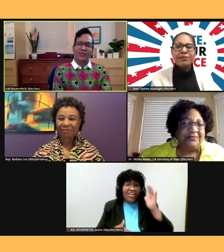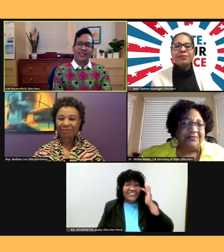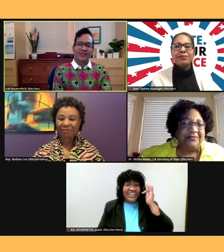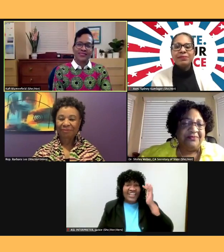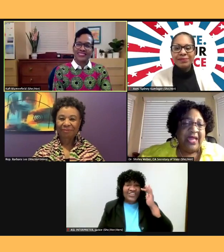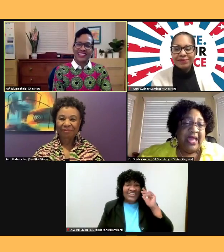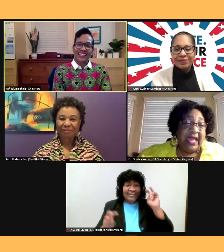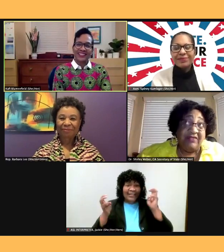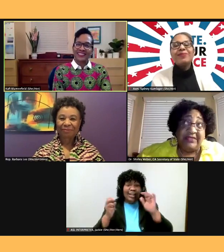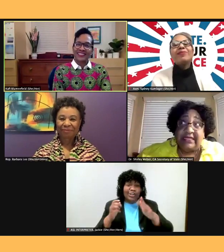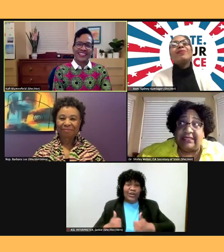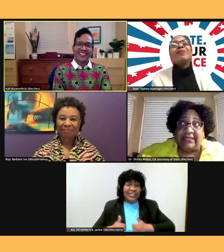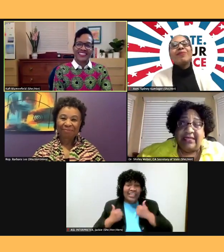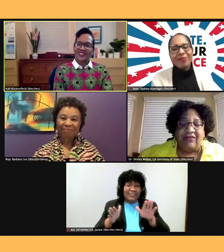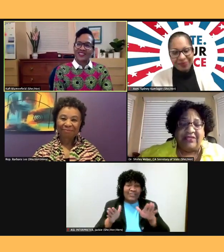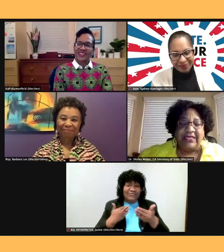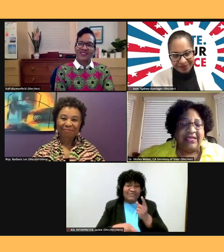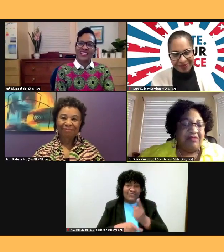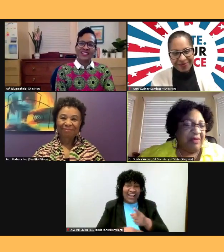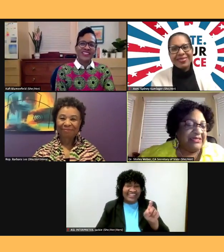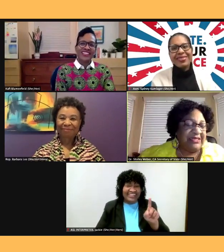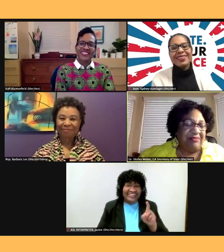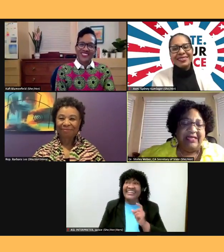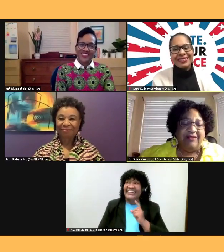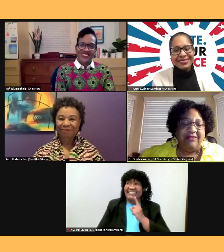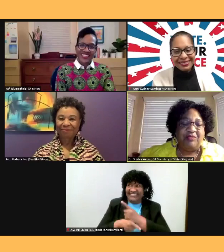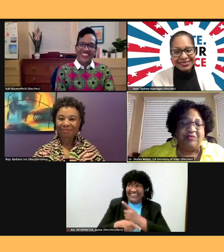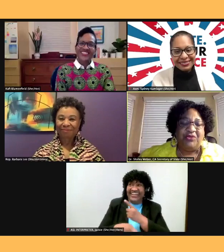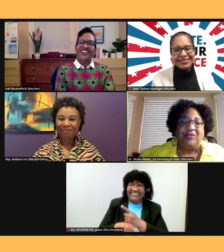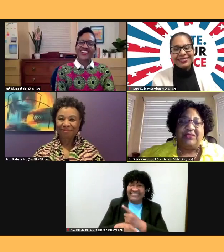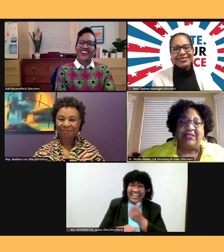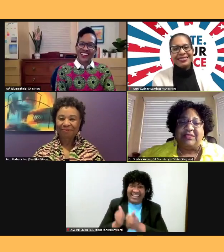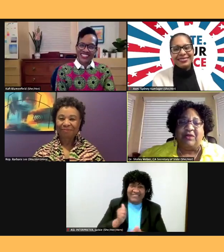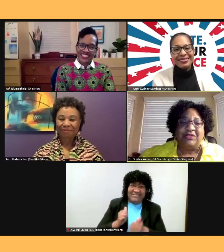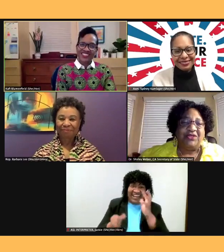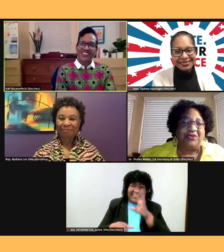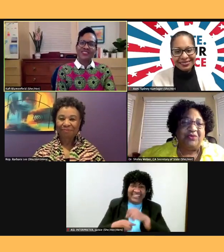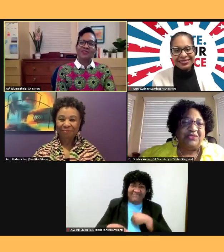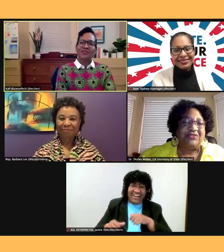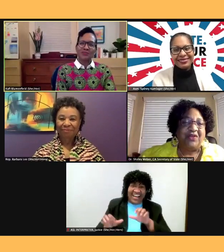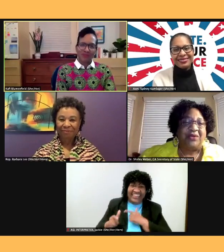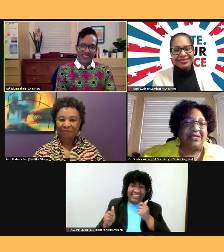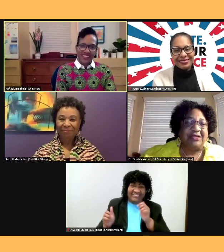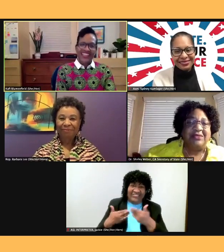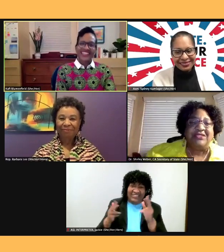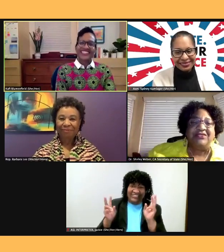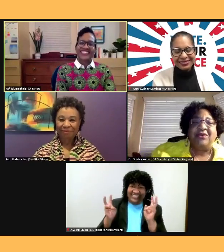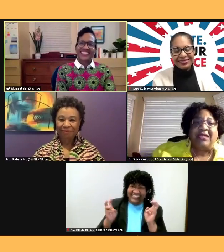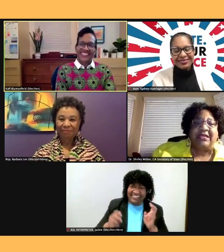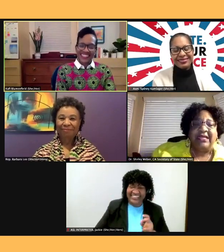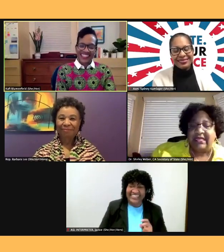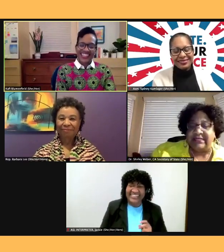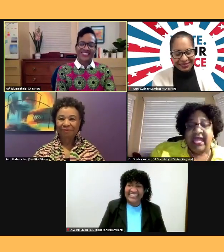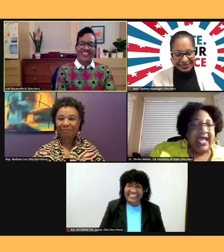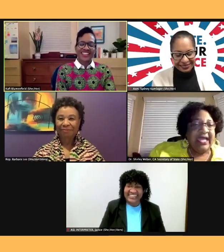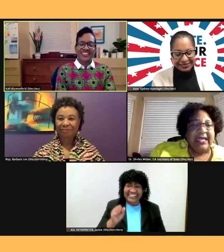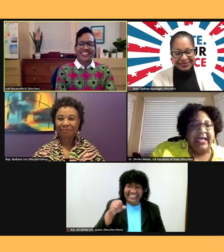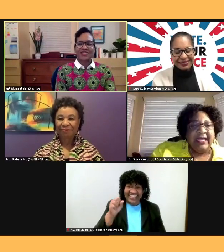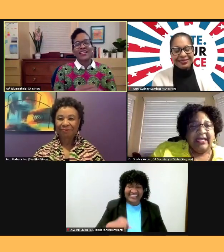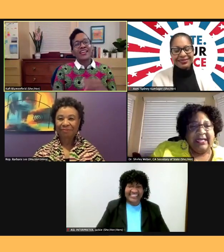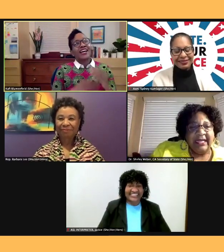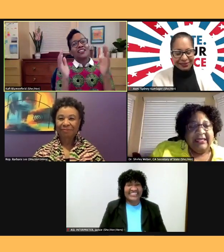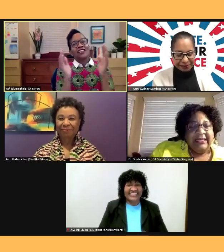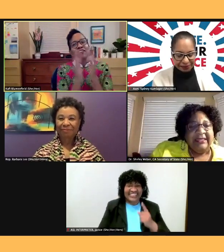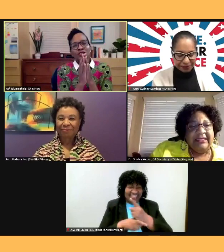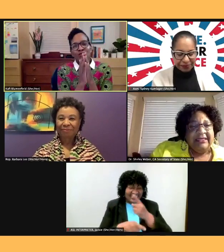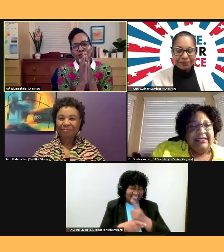And we are all in your living room. And that's right. That's right. I'd love to do